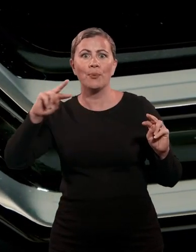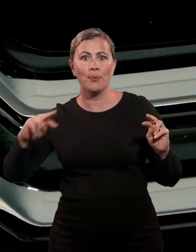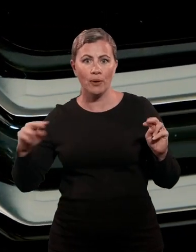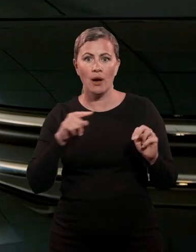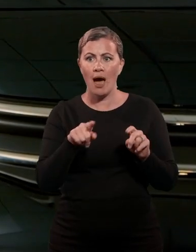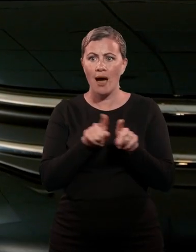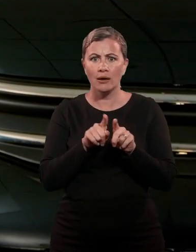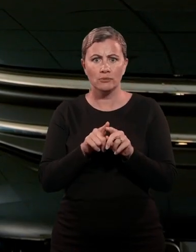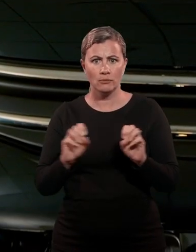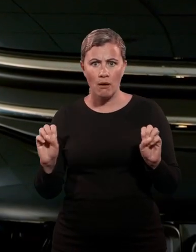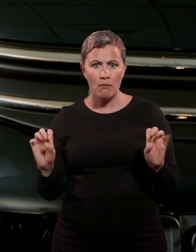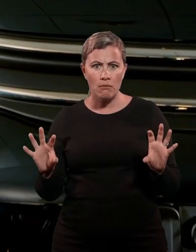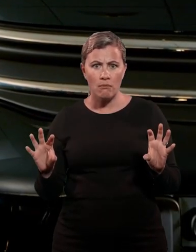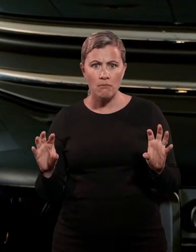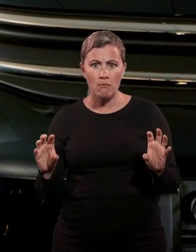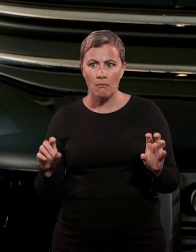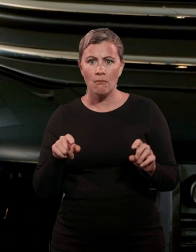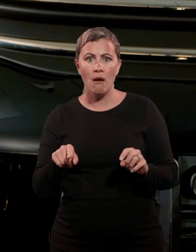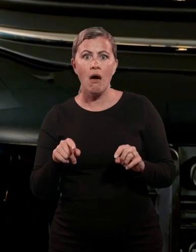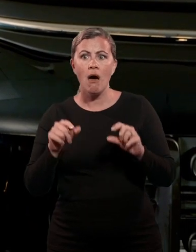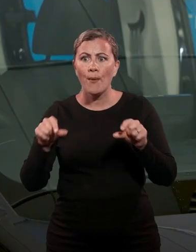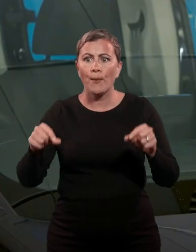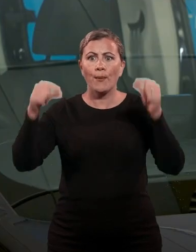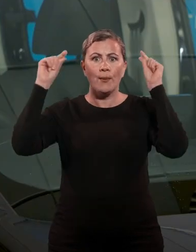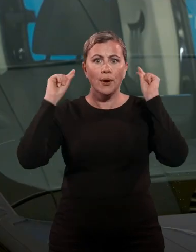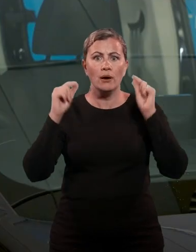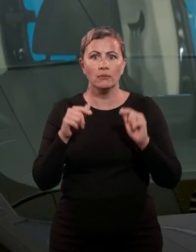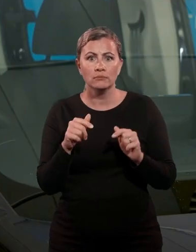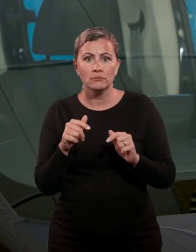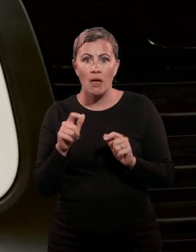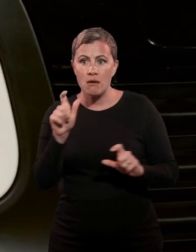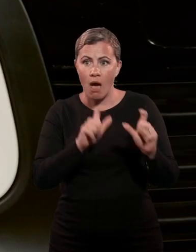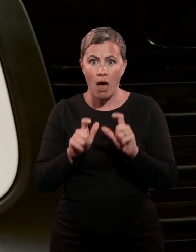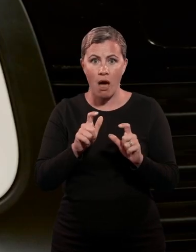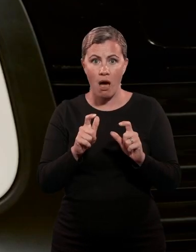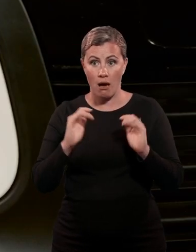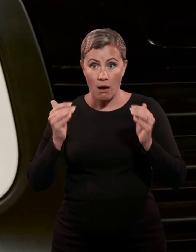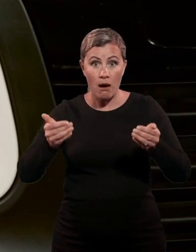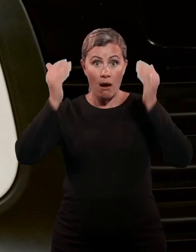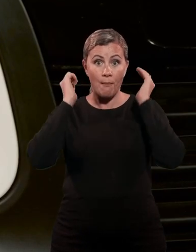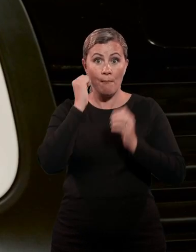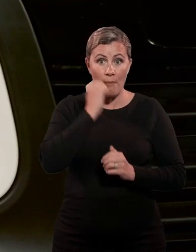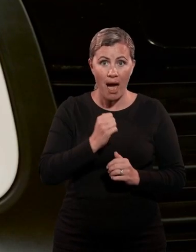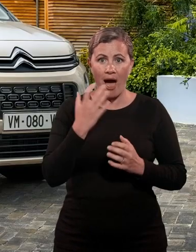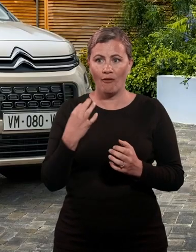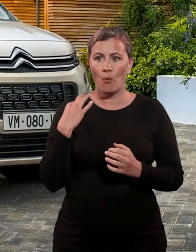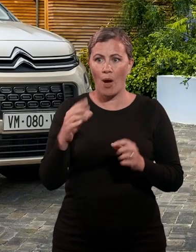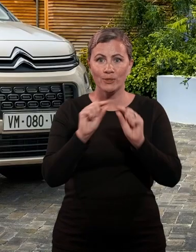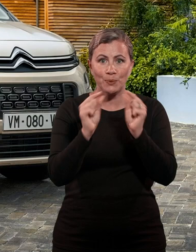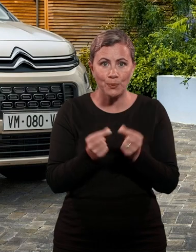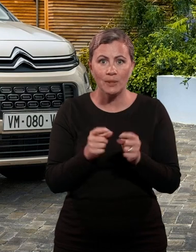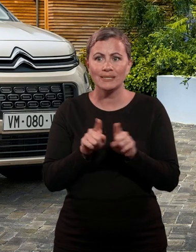and Citroen two-tier light signature. The matte black A-pillars, the coloured fog light surrounds, white on Feel,